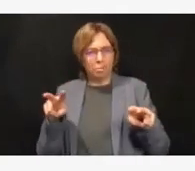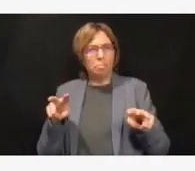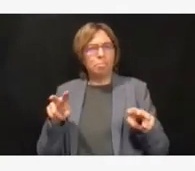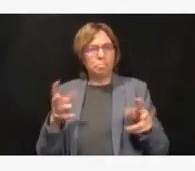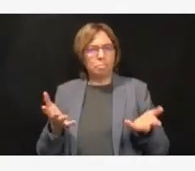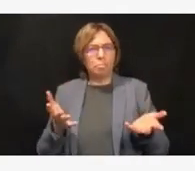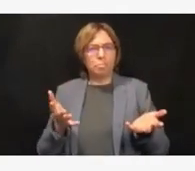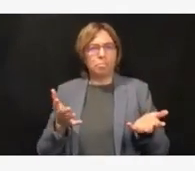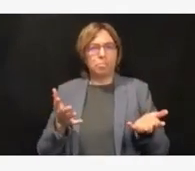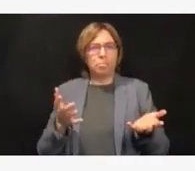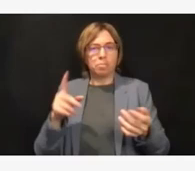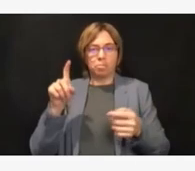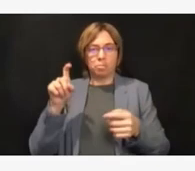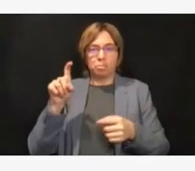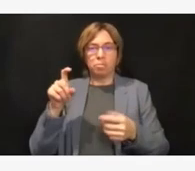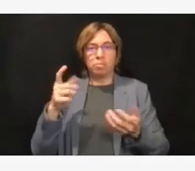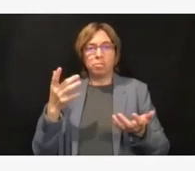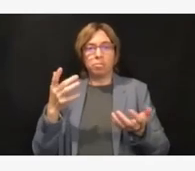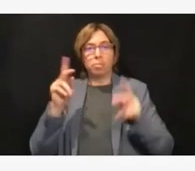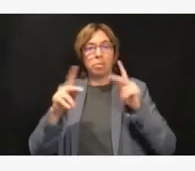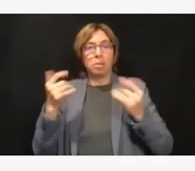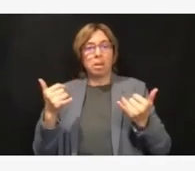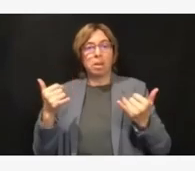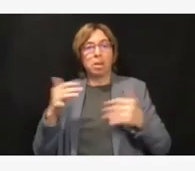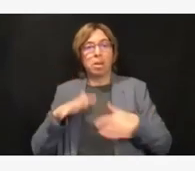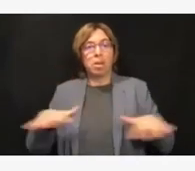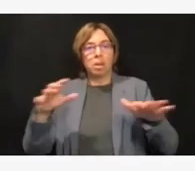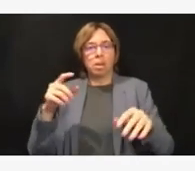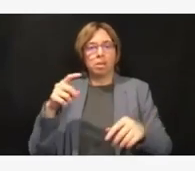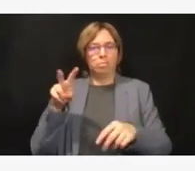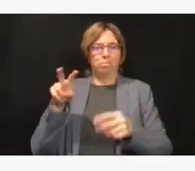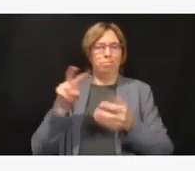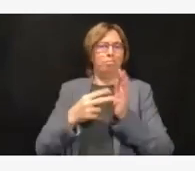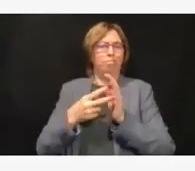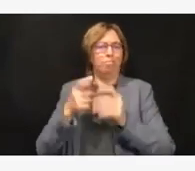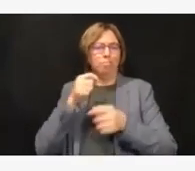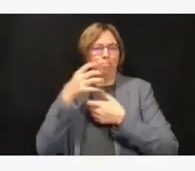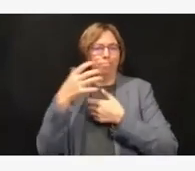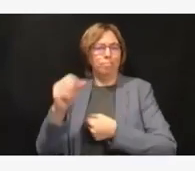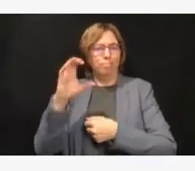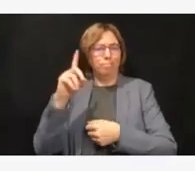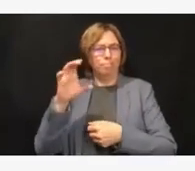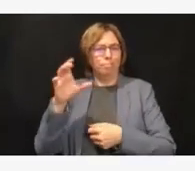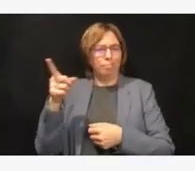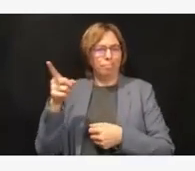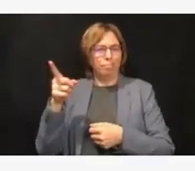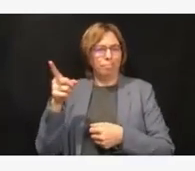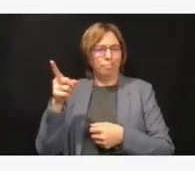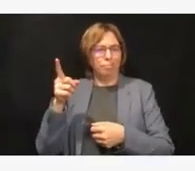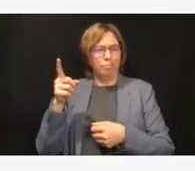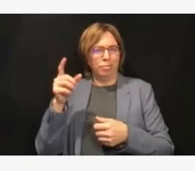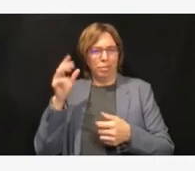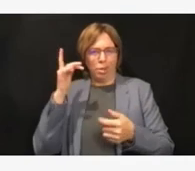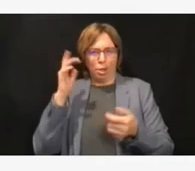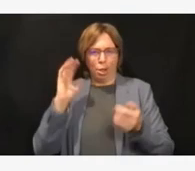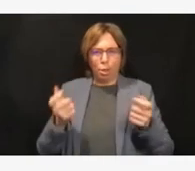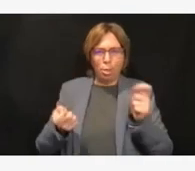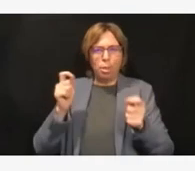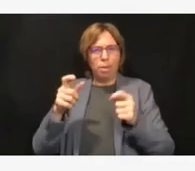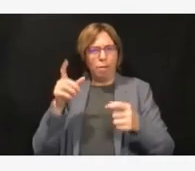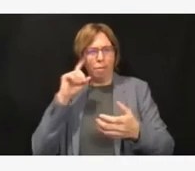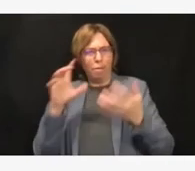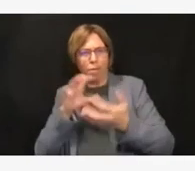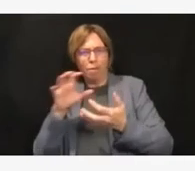confusion about whom to trust when it comes to public health advice like that? And what's kind of the path